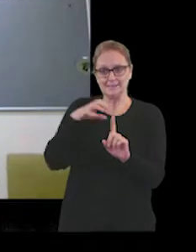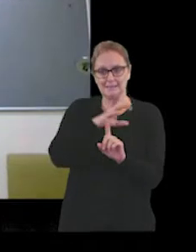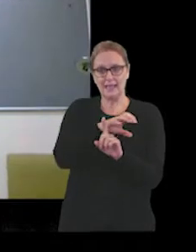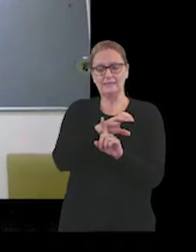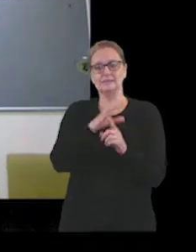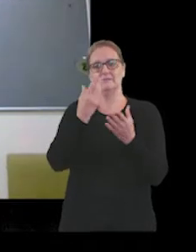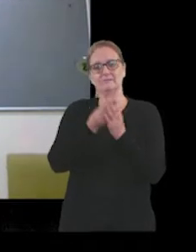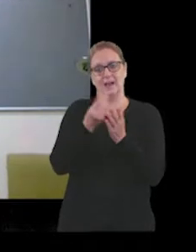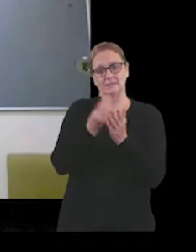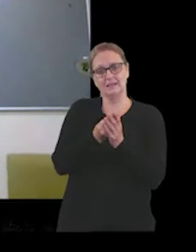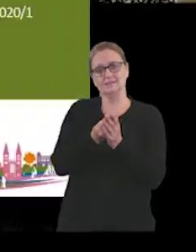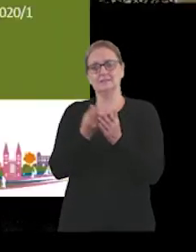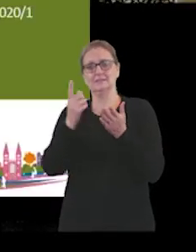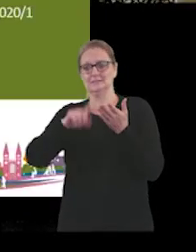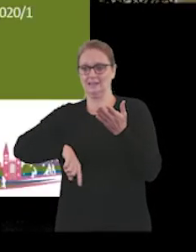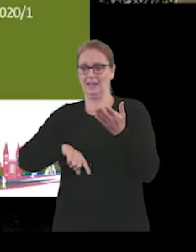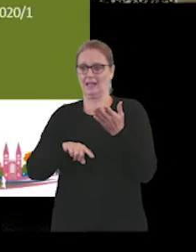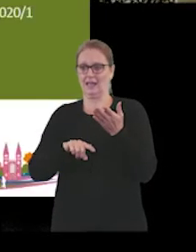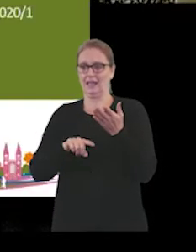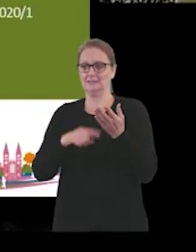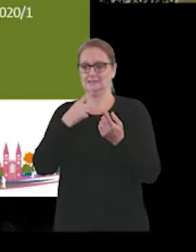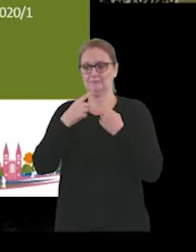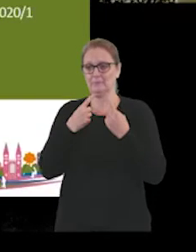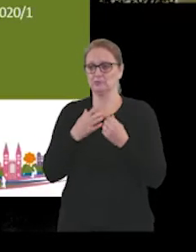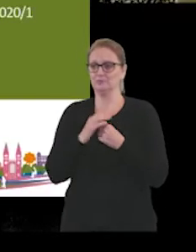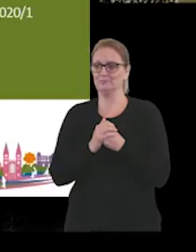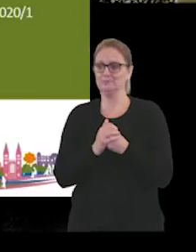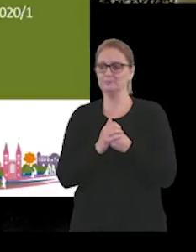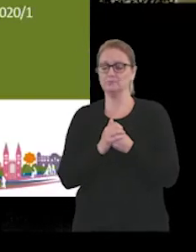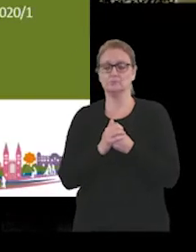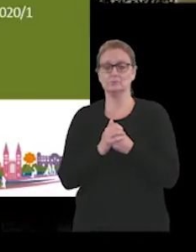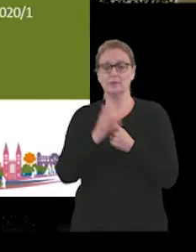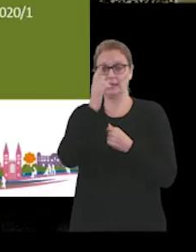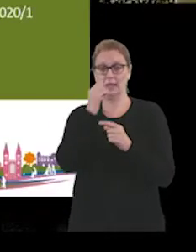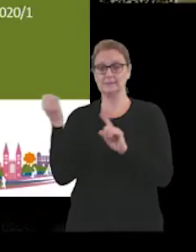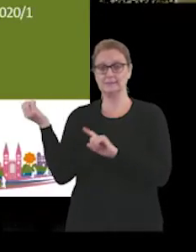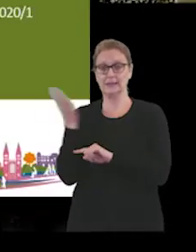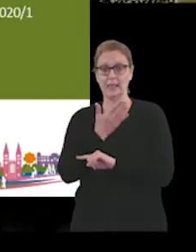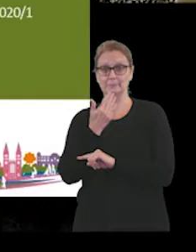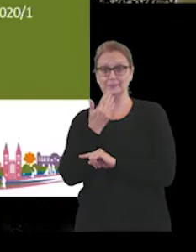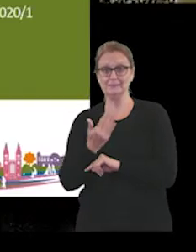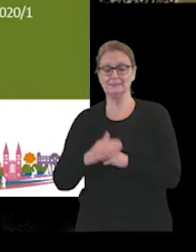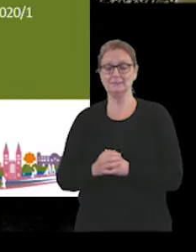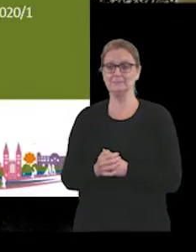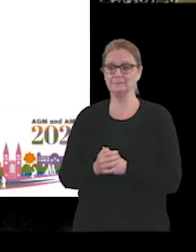-21 financial year. If I can have the next slide, please.